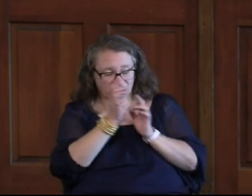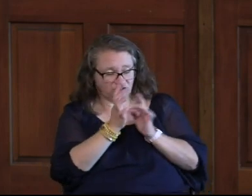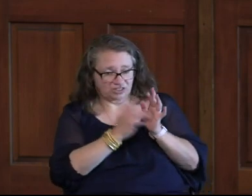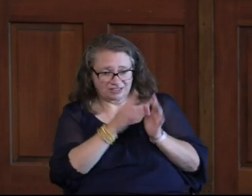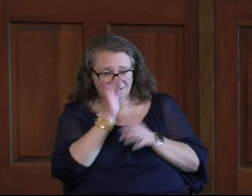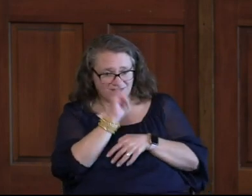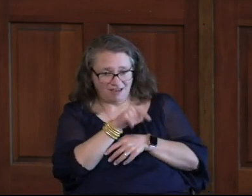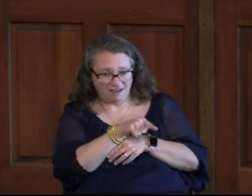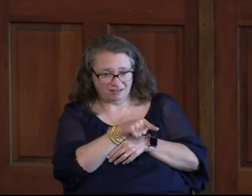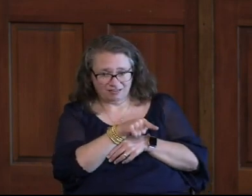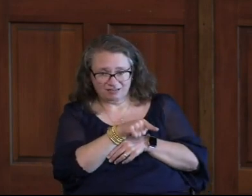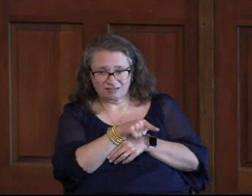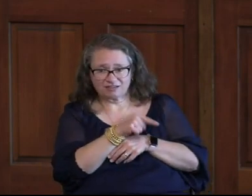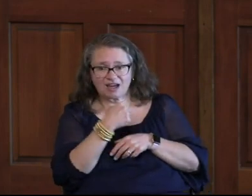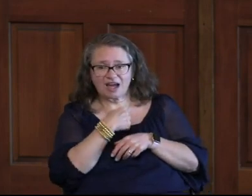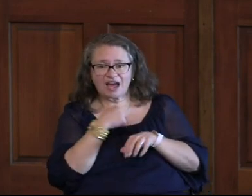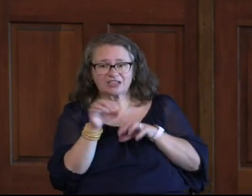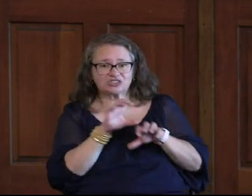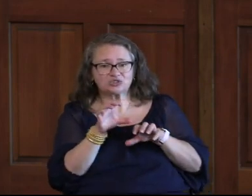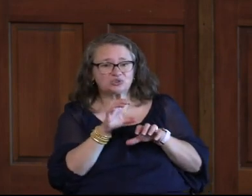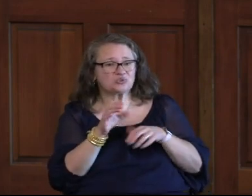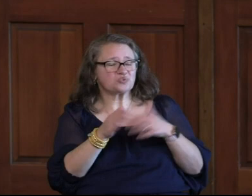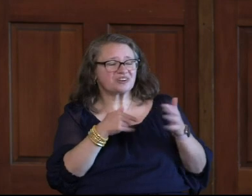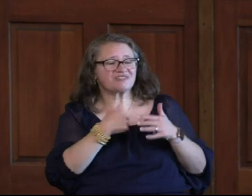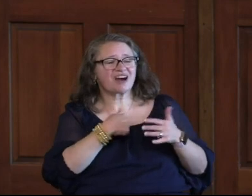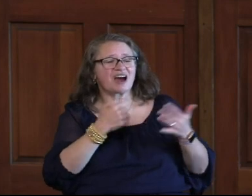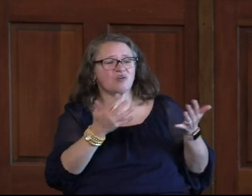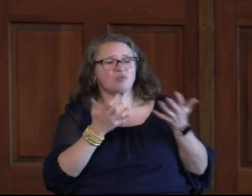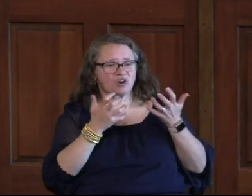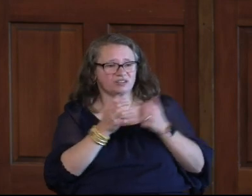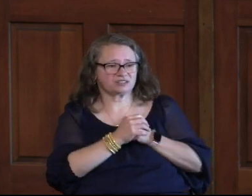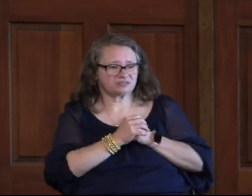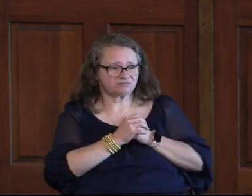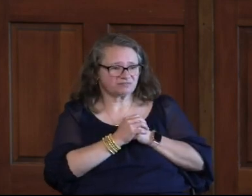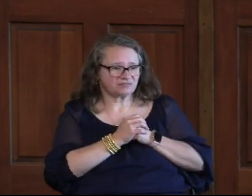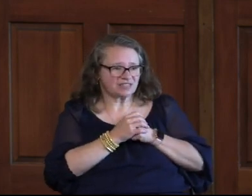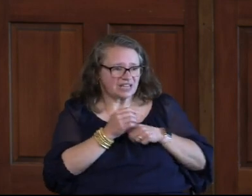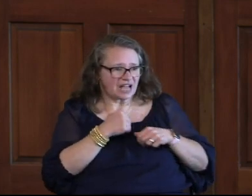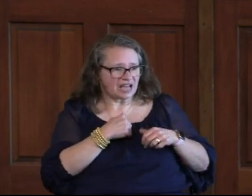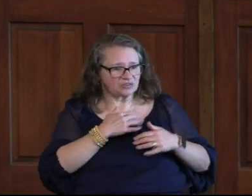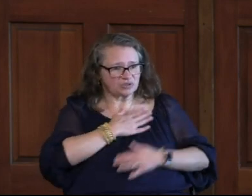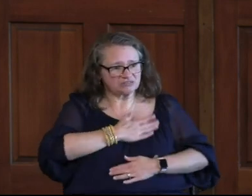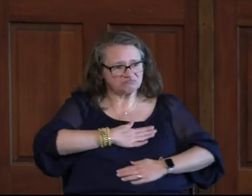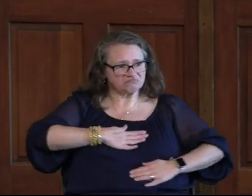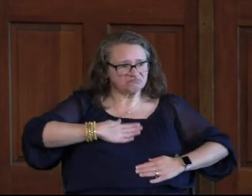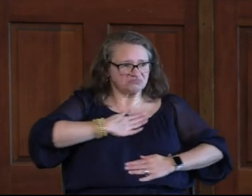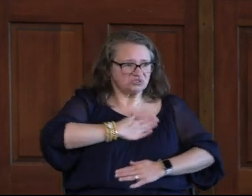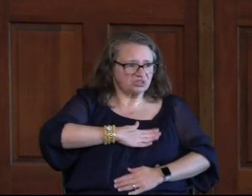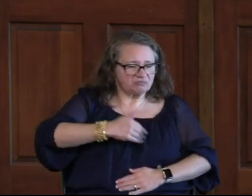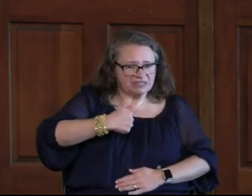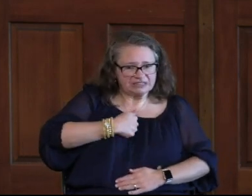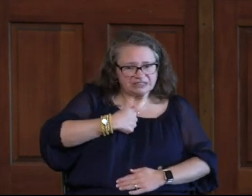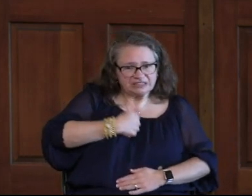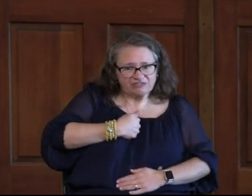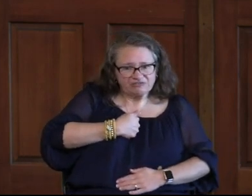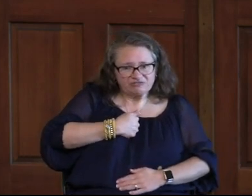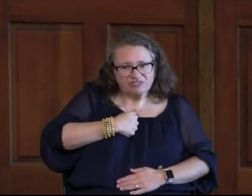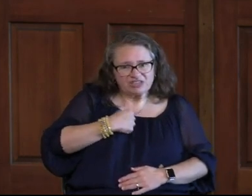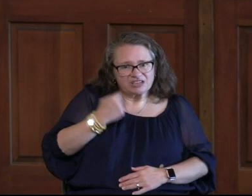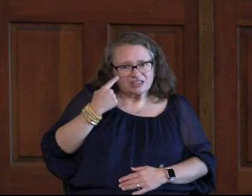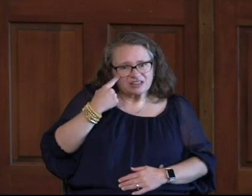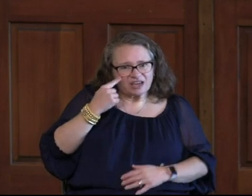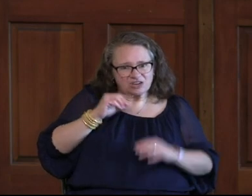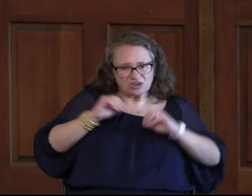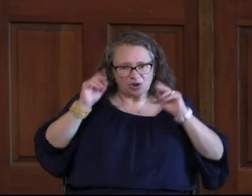He's Like He Says I Do I Do What I Want I Do What Pleases Me You Know You Think About Even Jesus